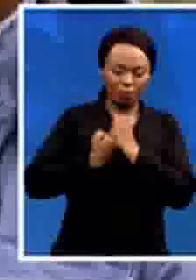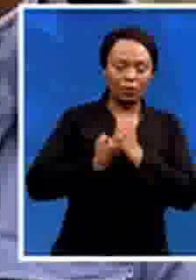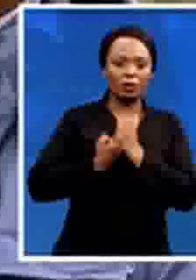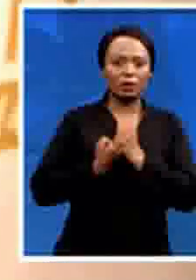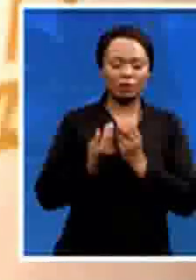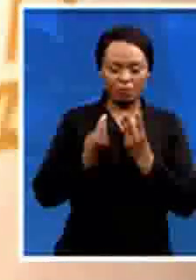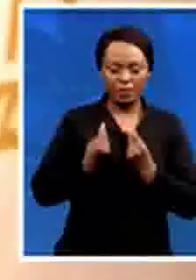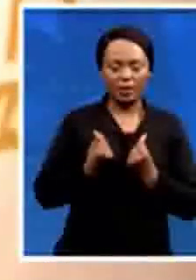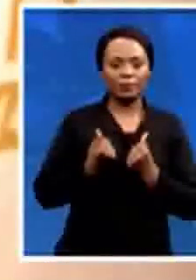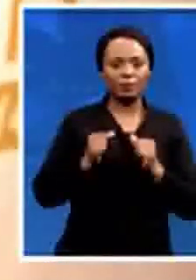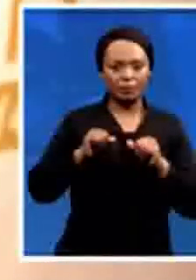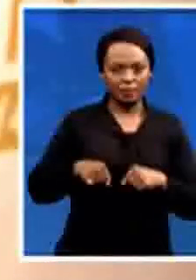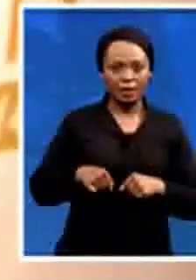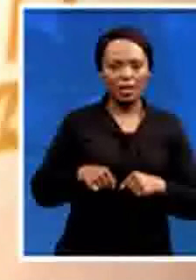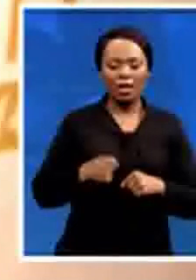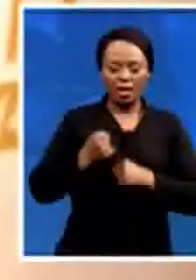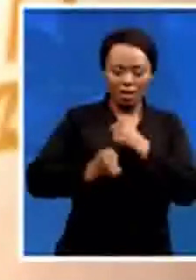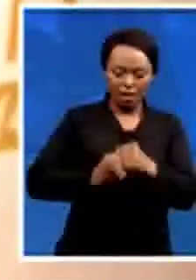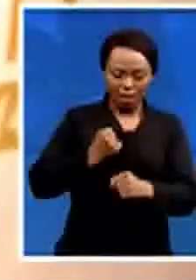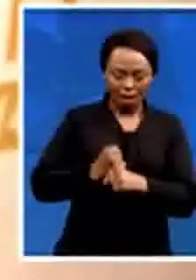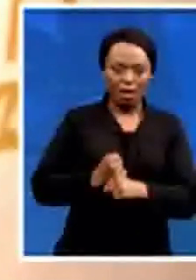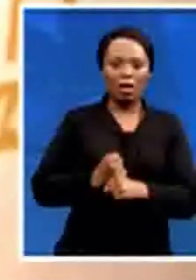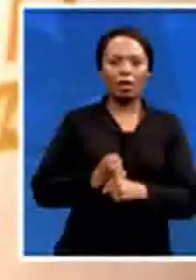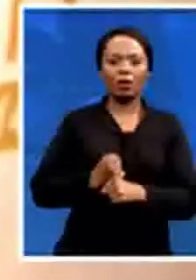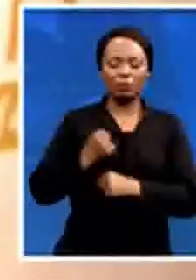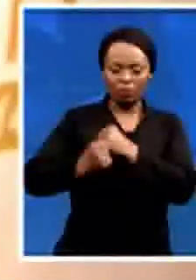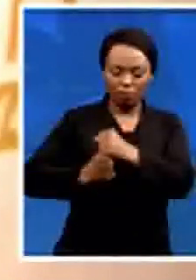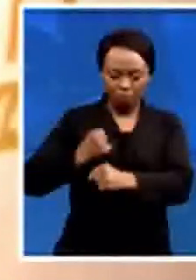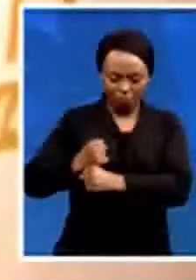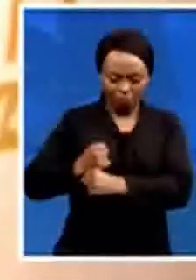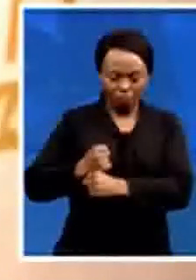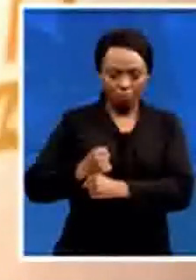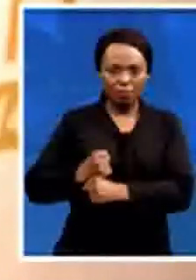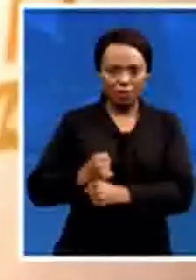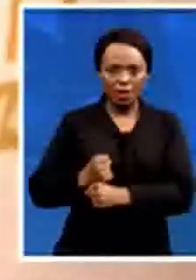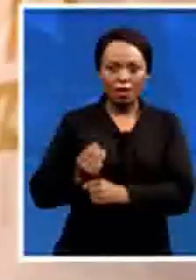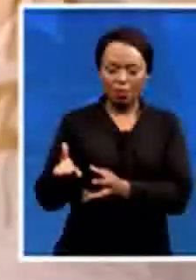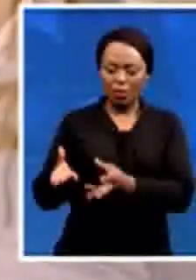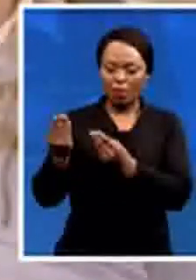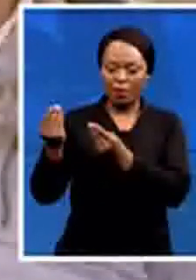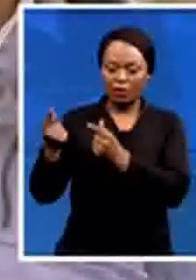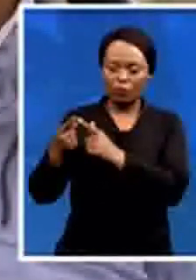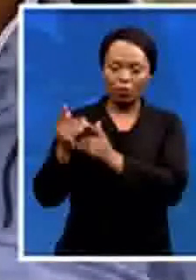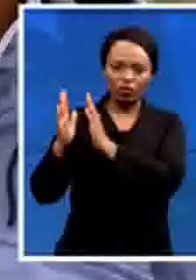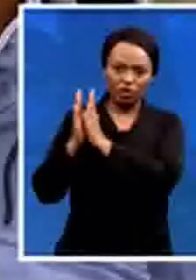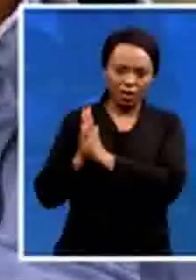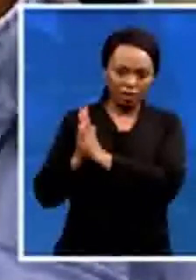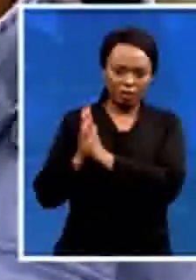we used to get money from the church. Yeah, until today.